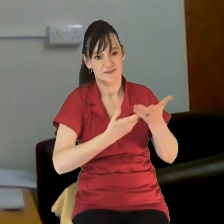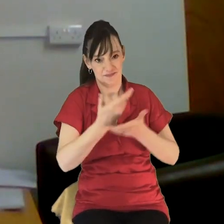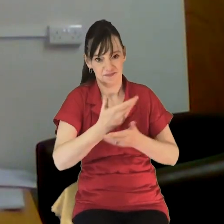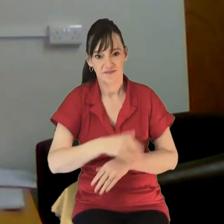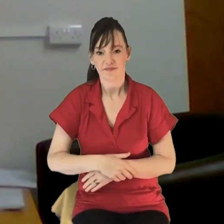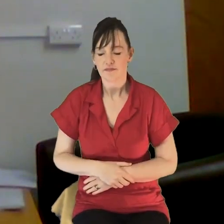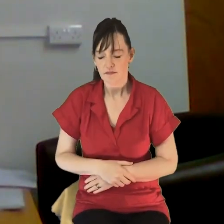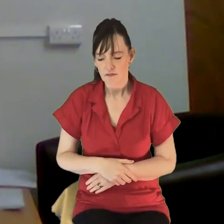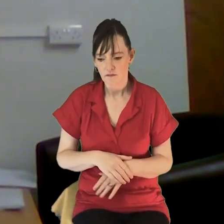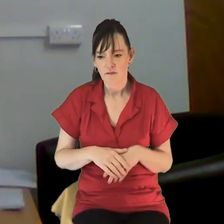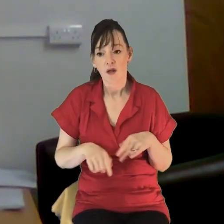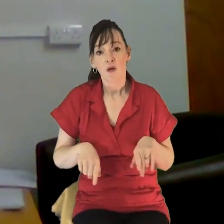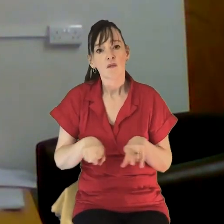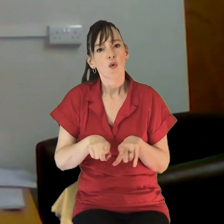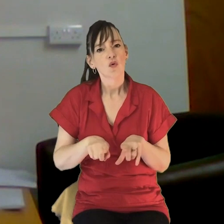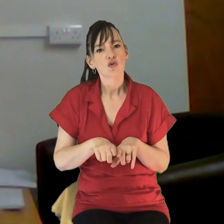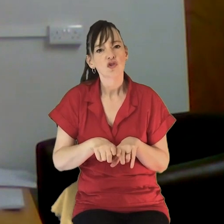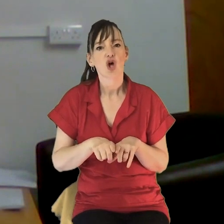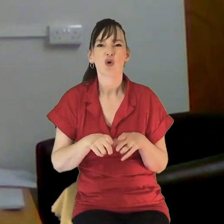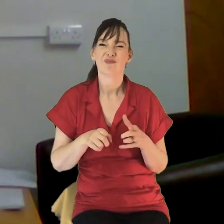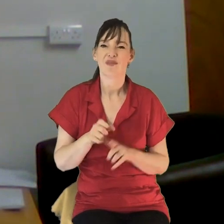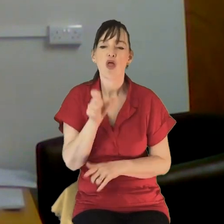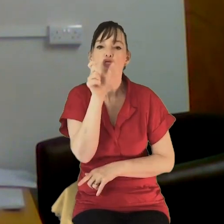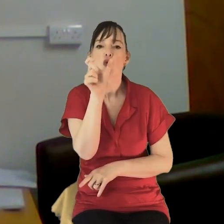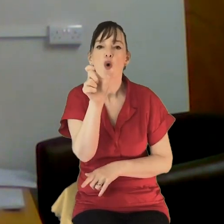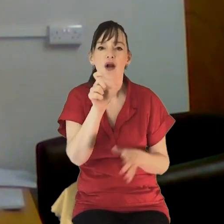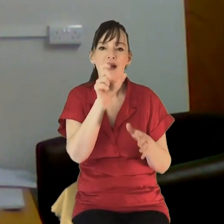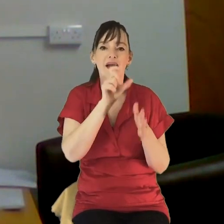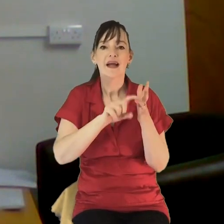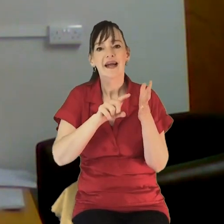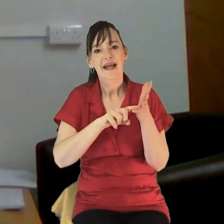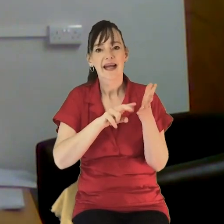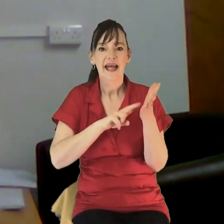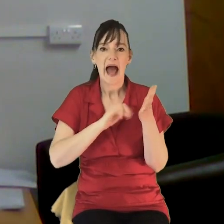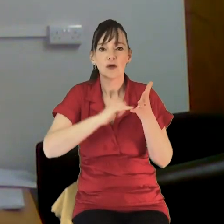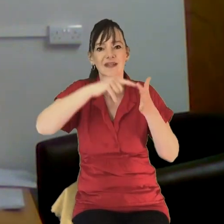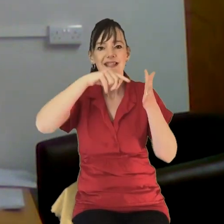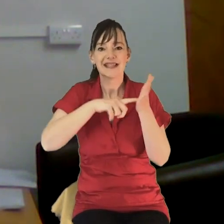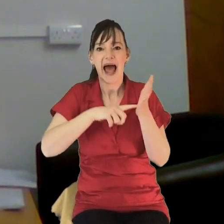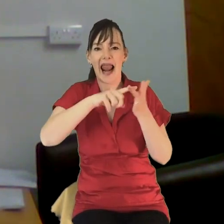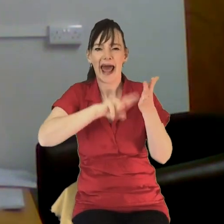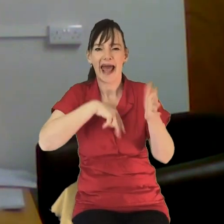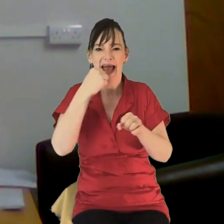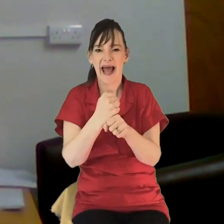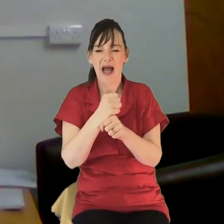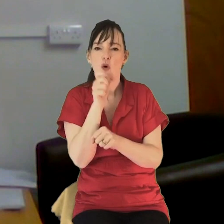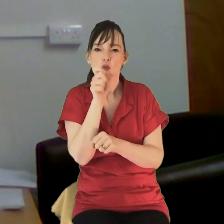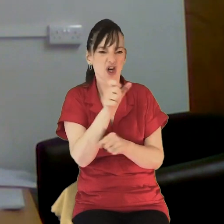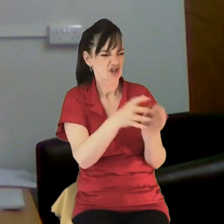used the opportunity to kind of develop a way of dropping the counselling word, perhaps making it easier for people just to be